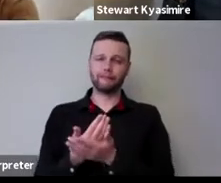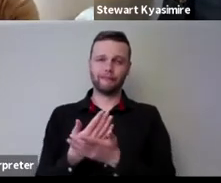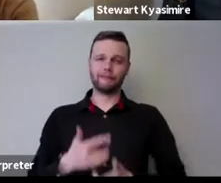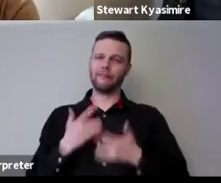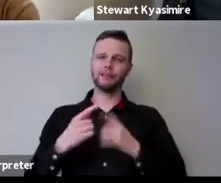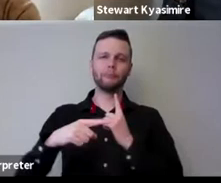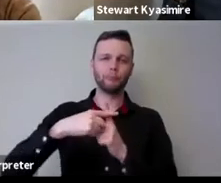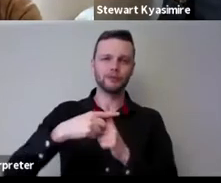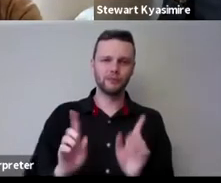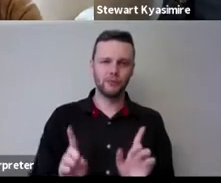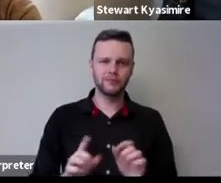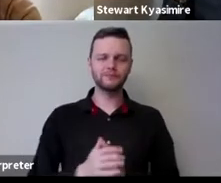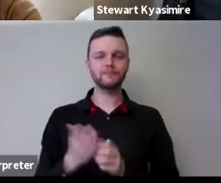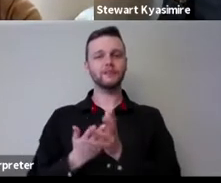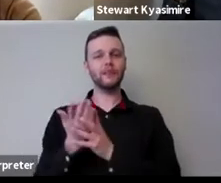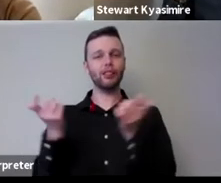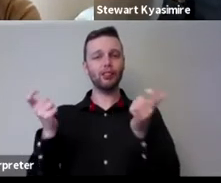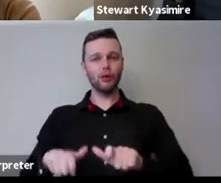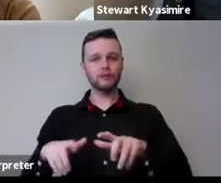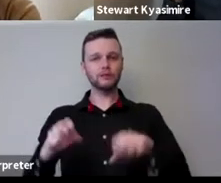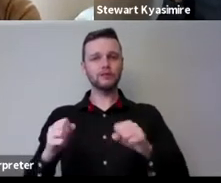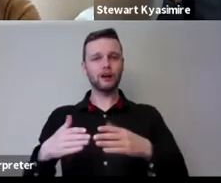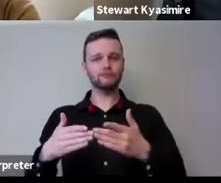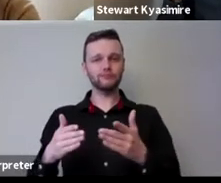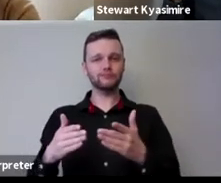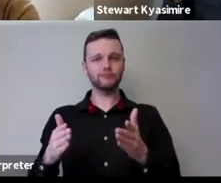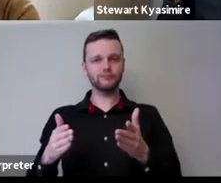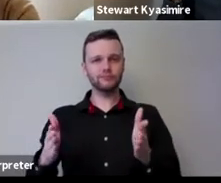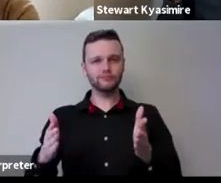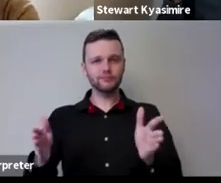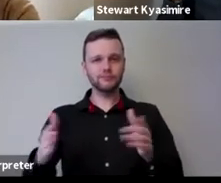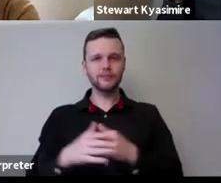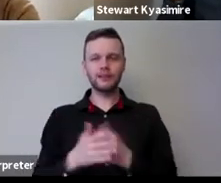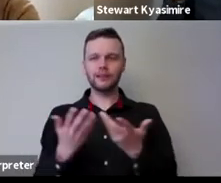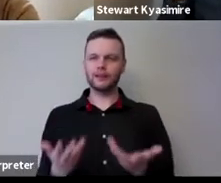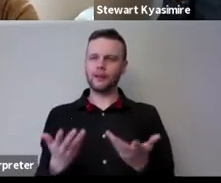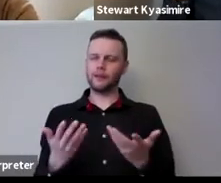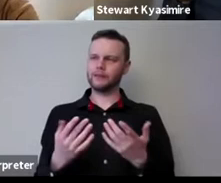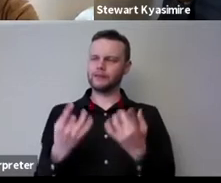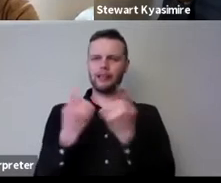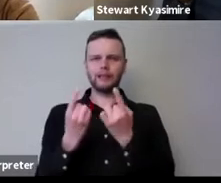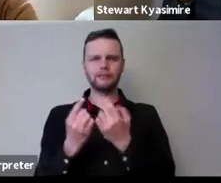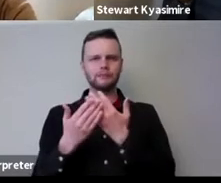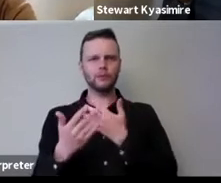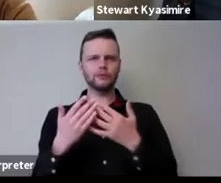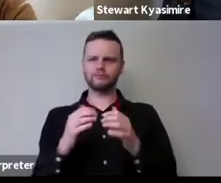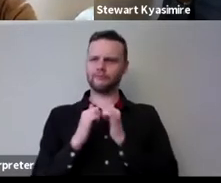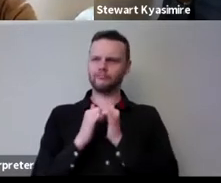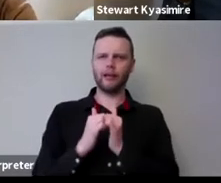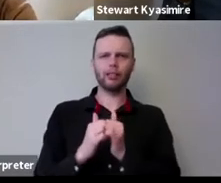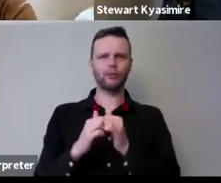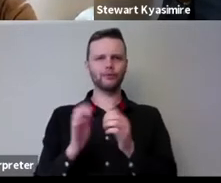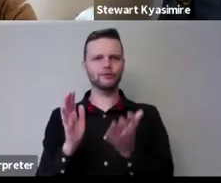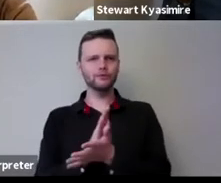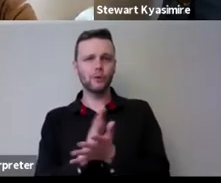about it has come since lockdown has began to open up a bit and the things that I've done that have been of most joy and value to the people around